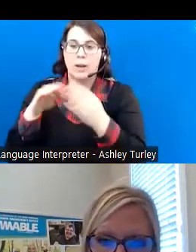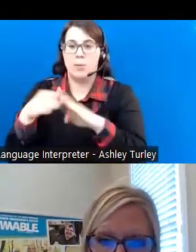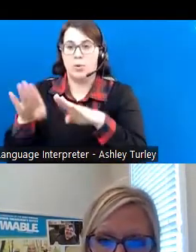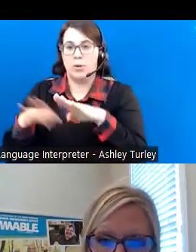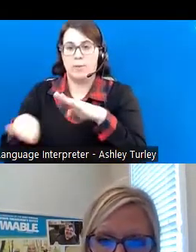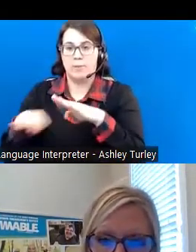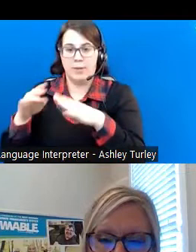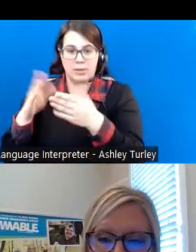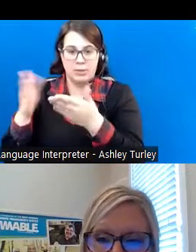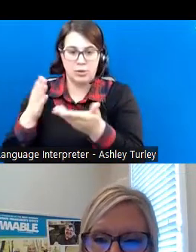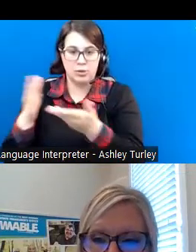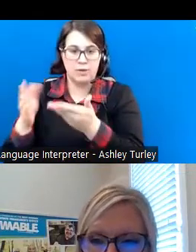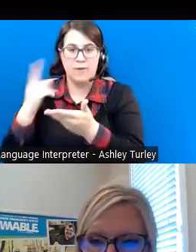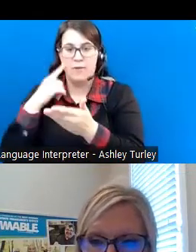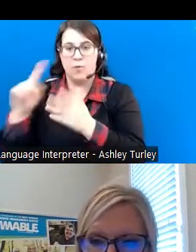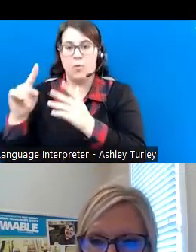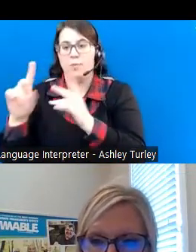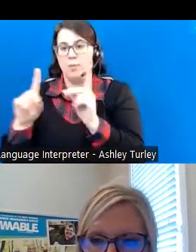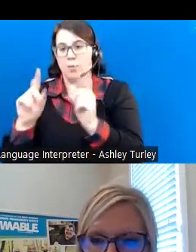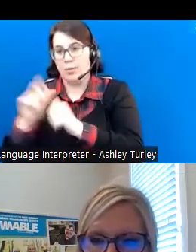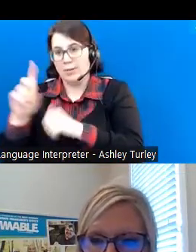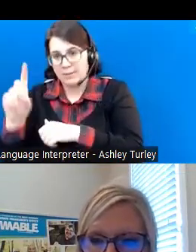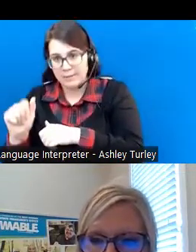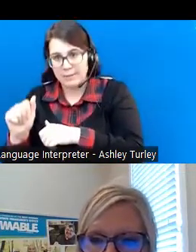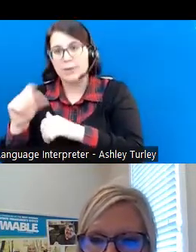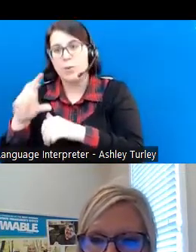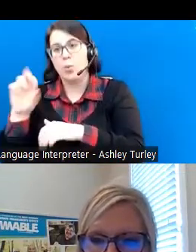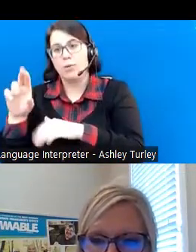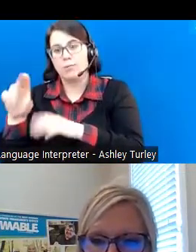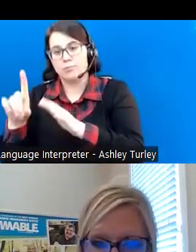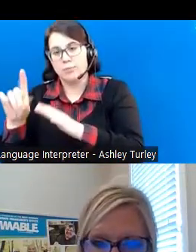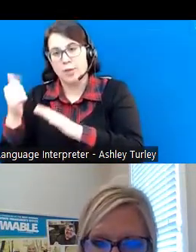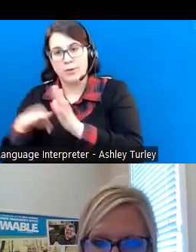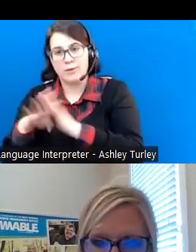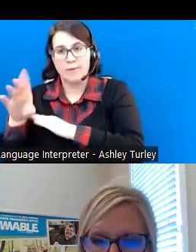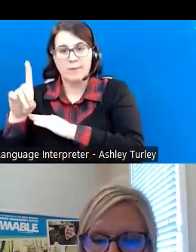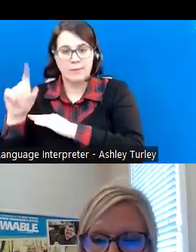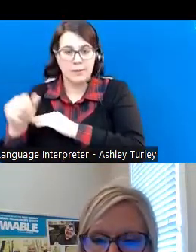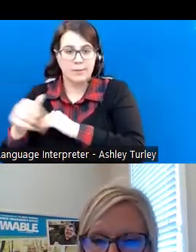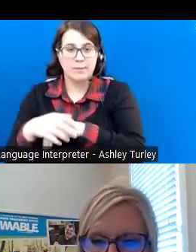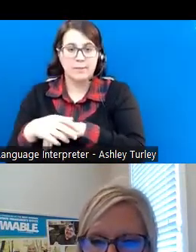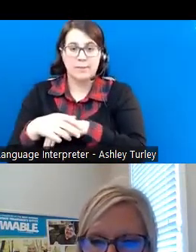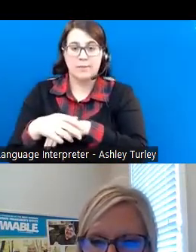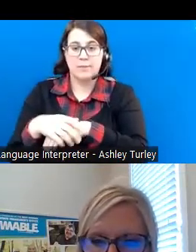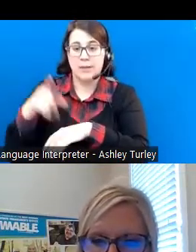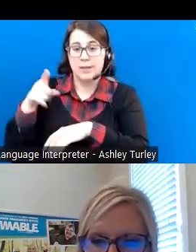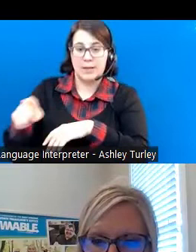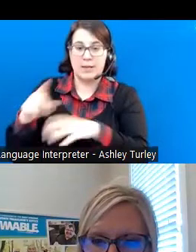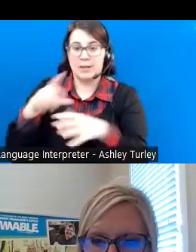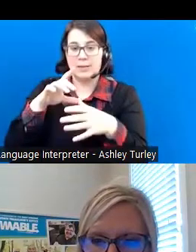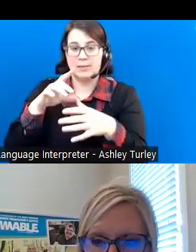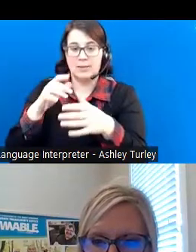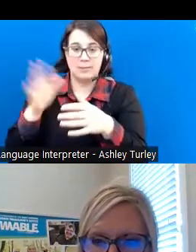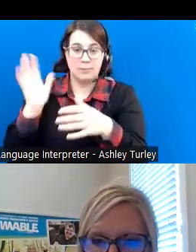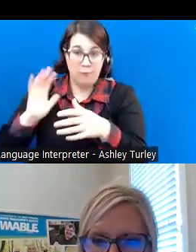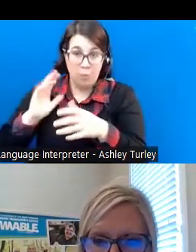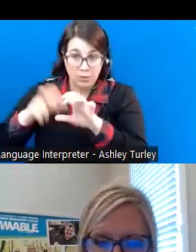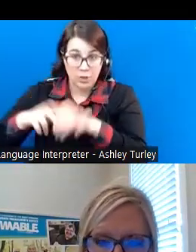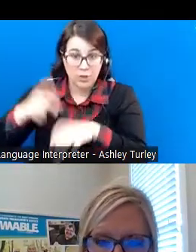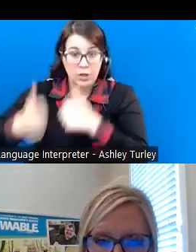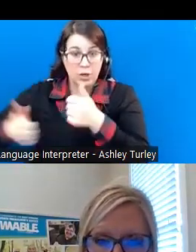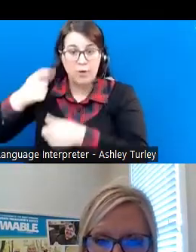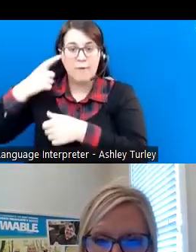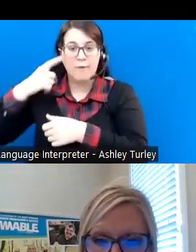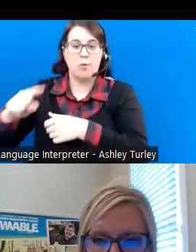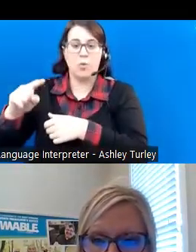disabilities. He is the past chair of the West Virginia Olmstead Council and the State Monitoring Committee for Transitional Group